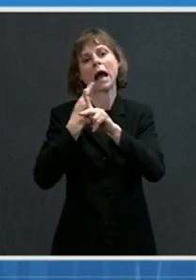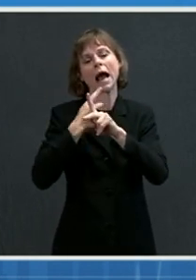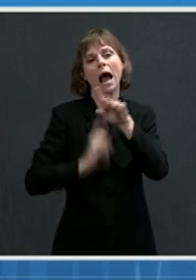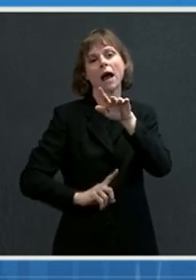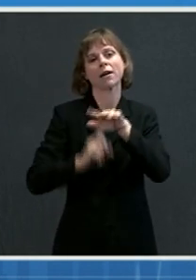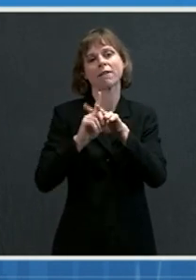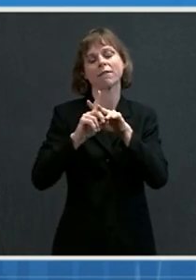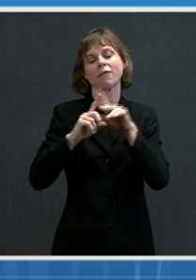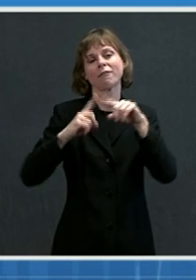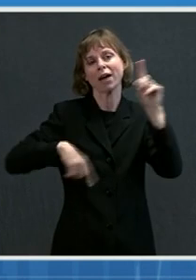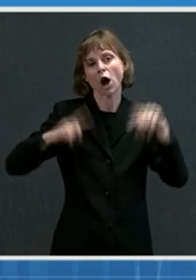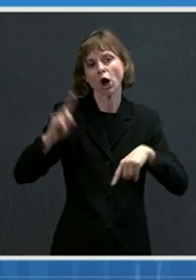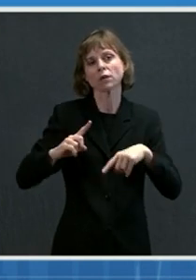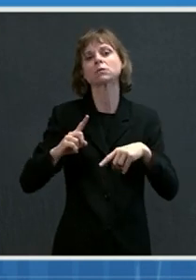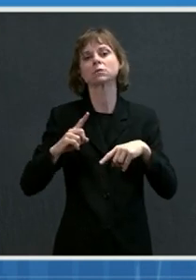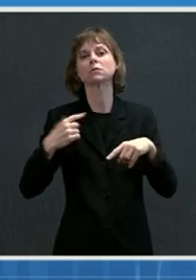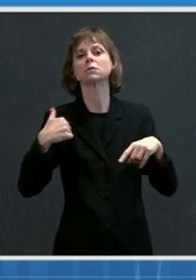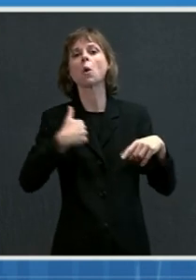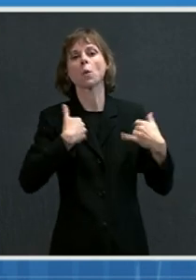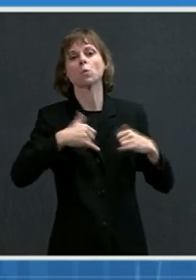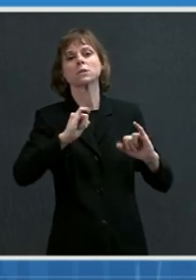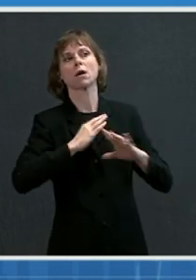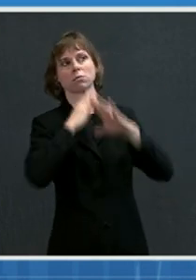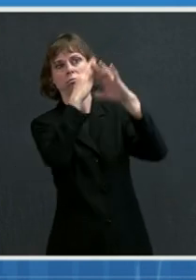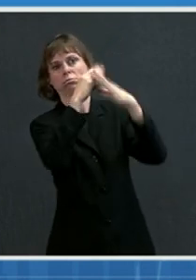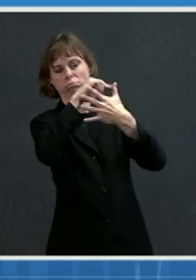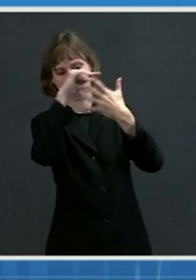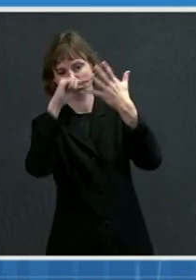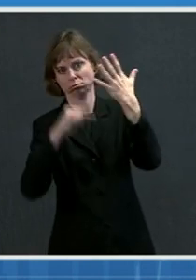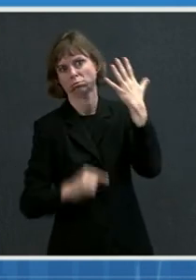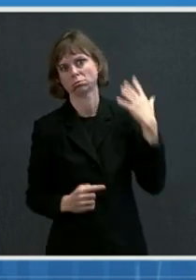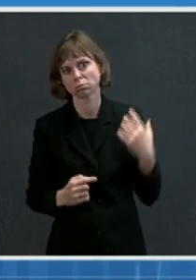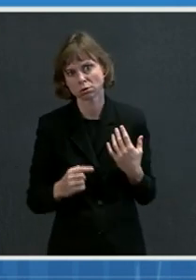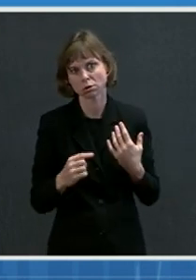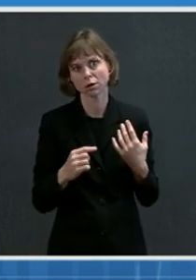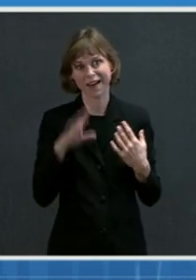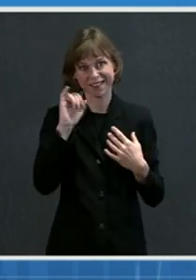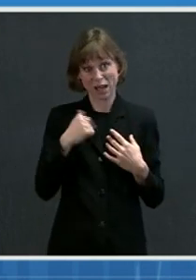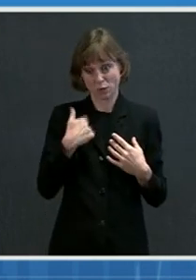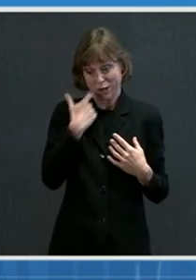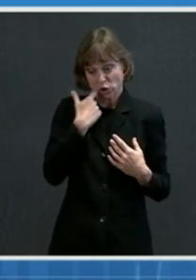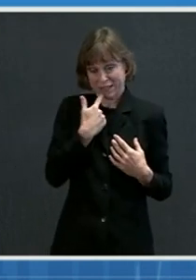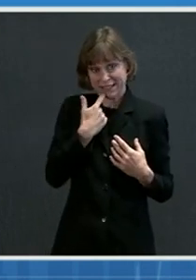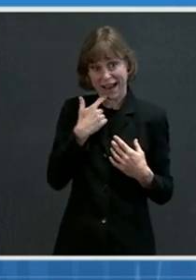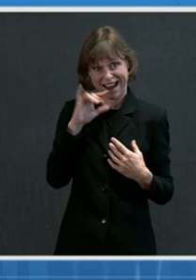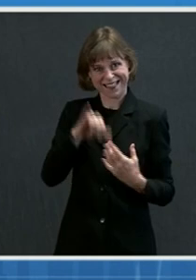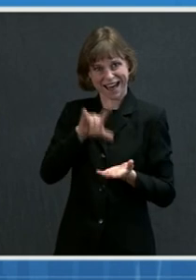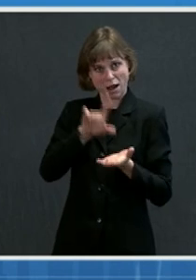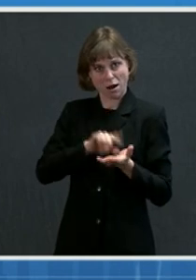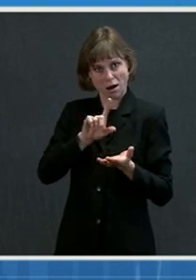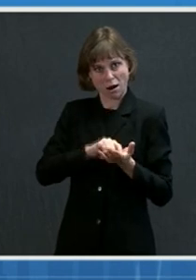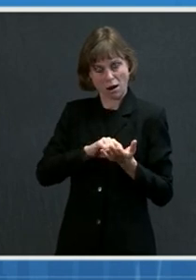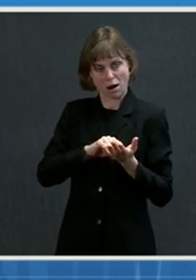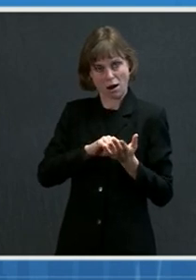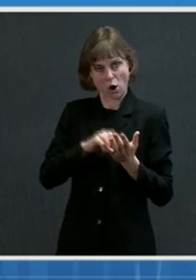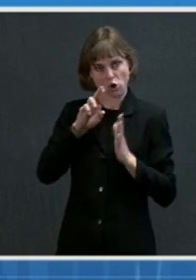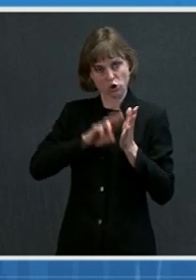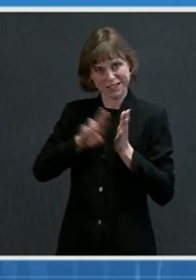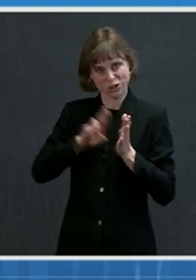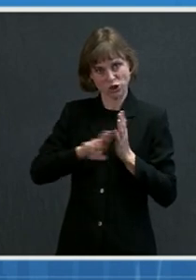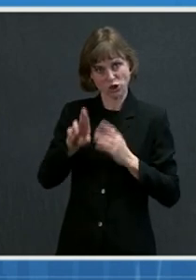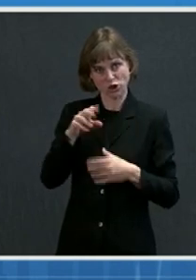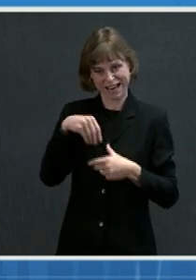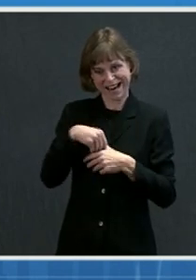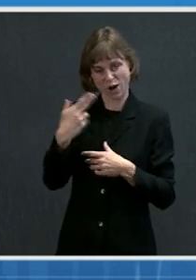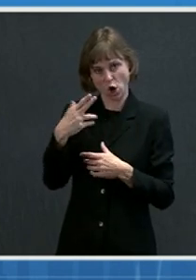recent paper that came out from Dr. David Ho's laboratory in New York indicated that there's a diminution in